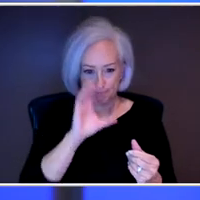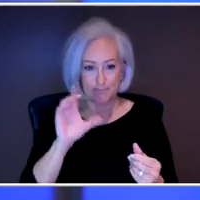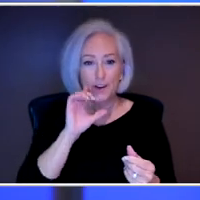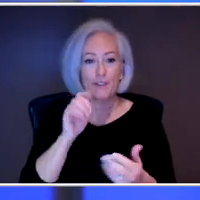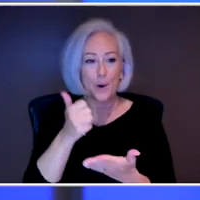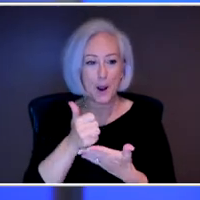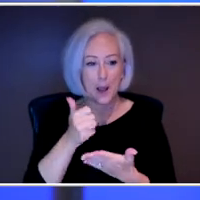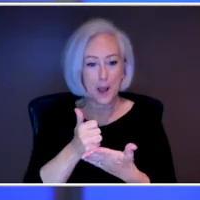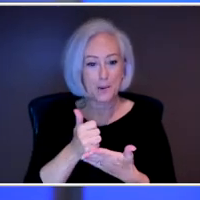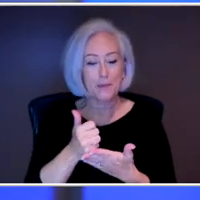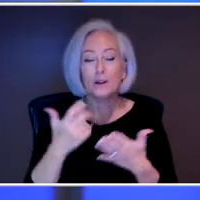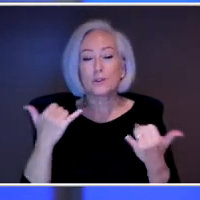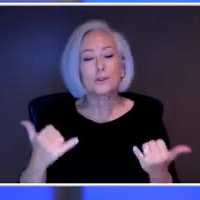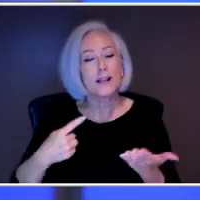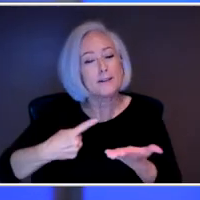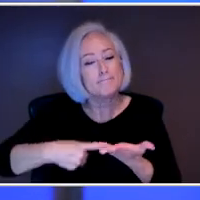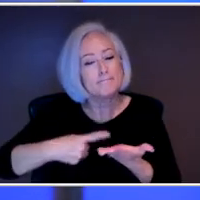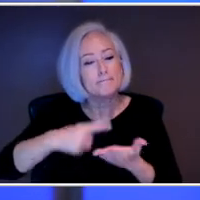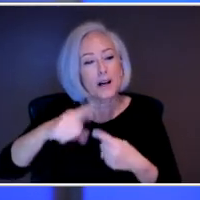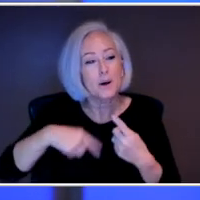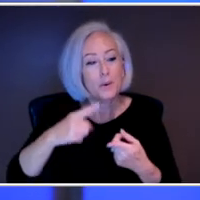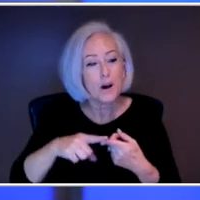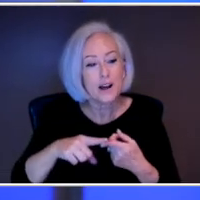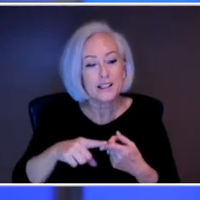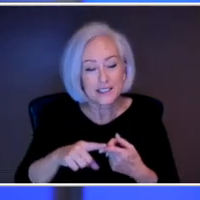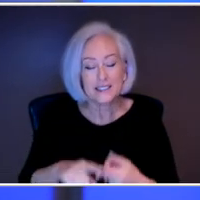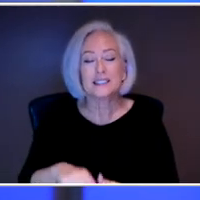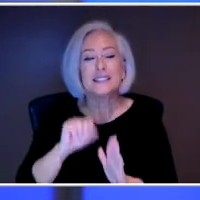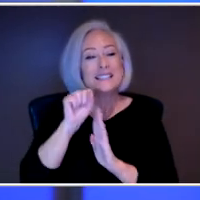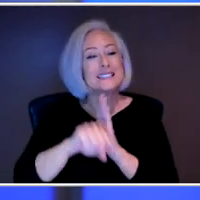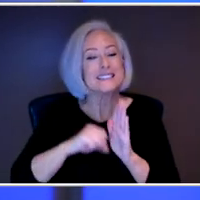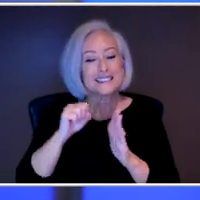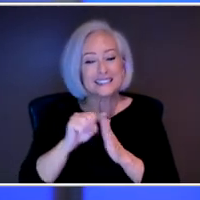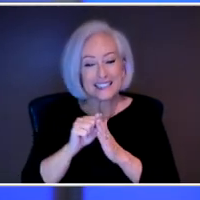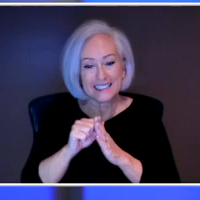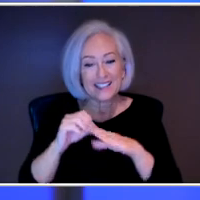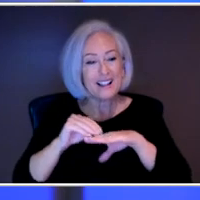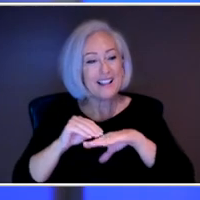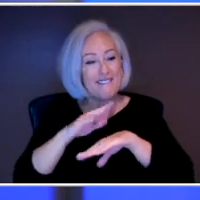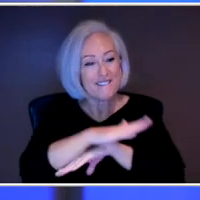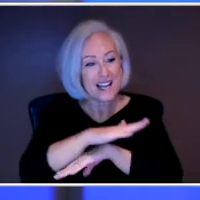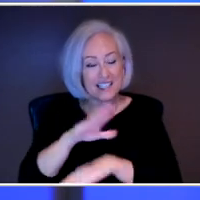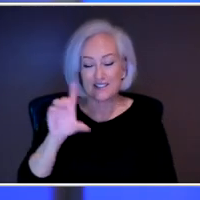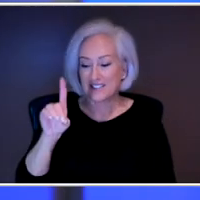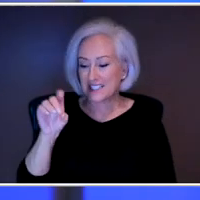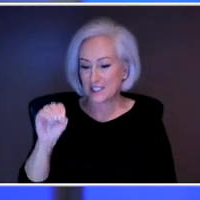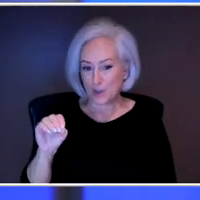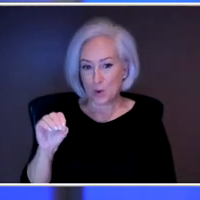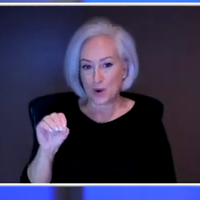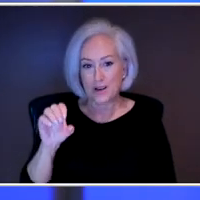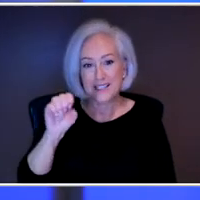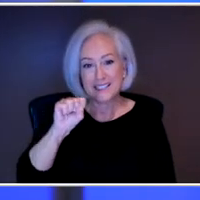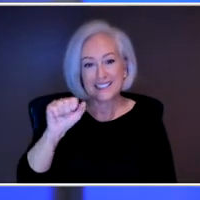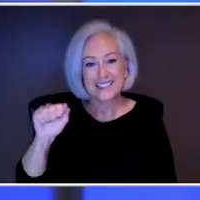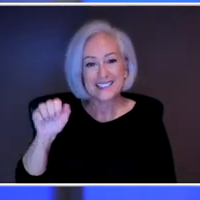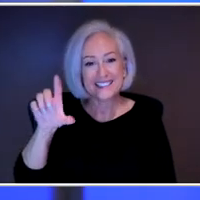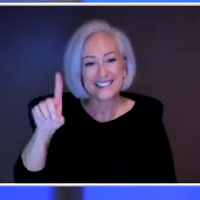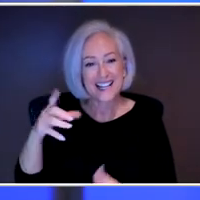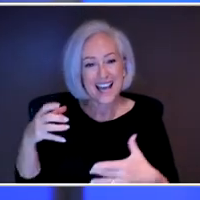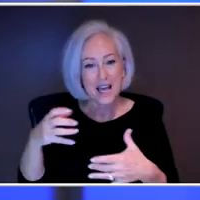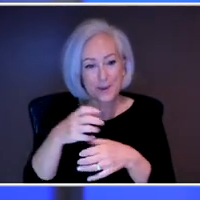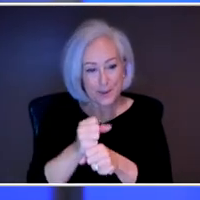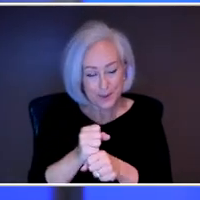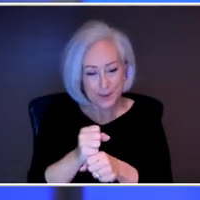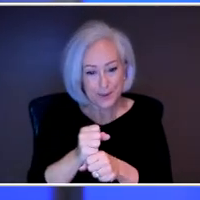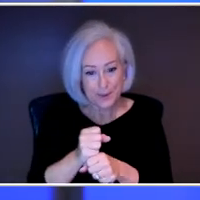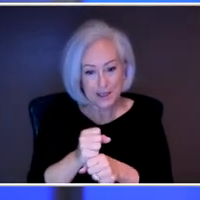called seasonal affective disorder. We'll ask why it happens and how something as simple as a big bright light